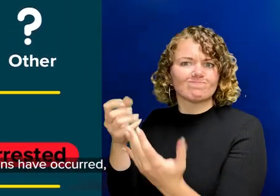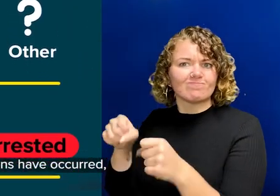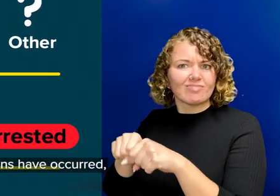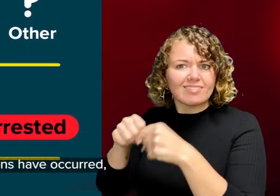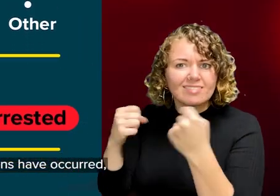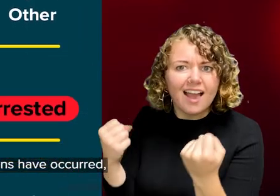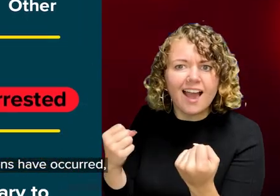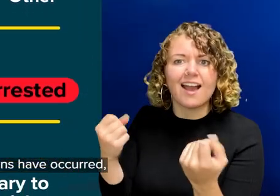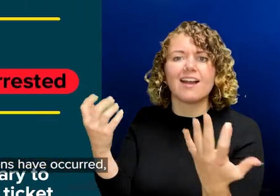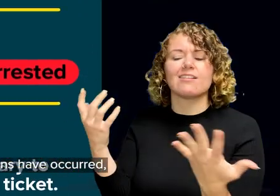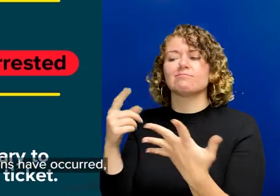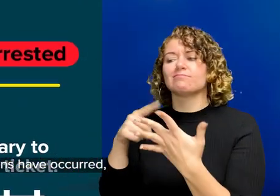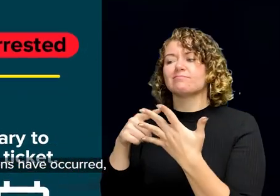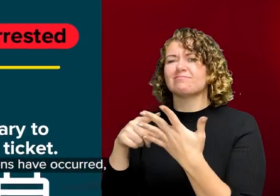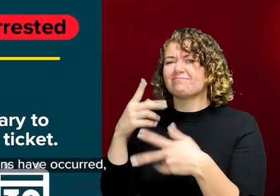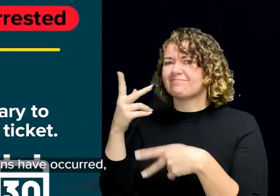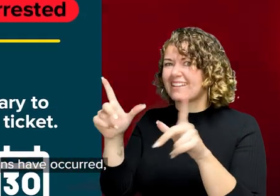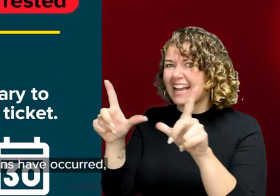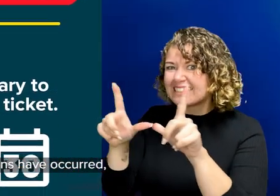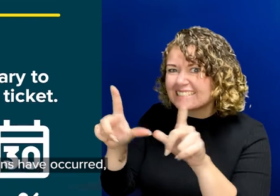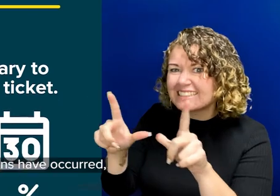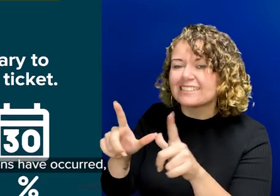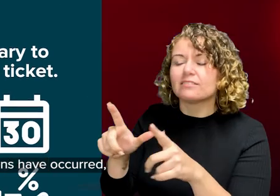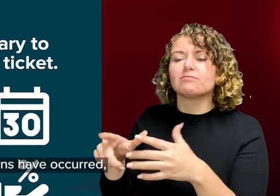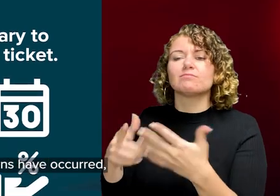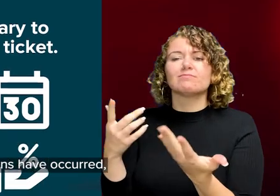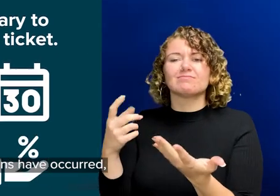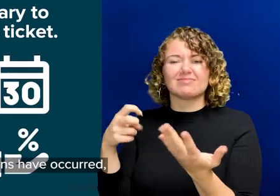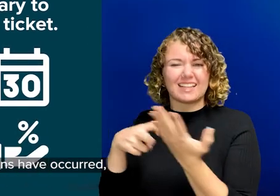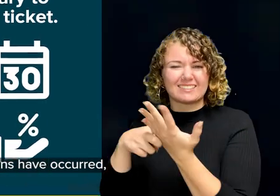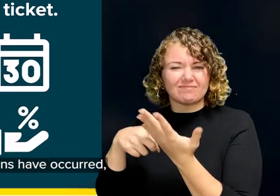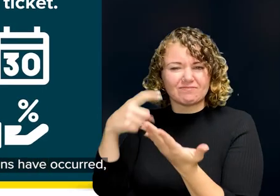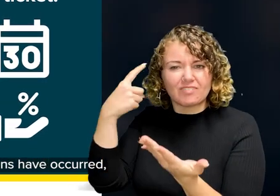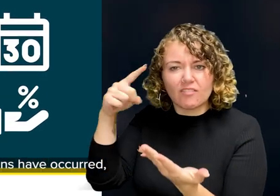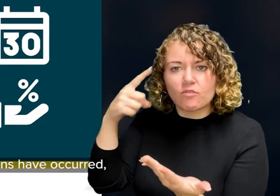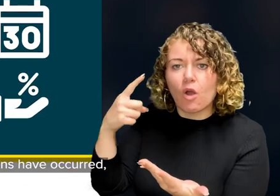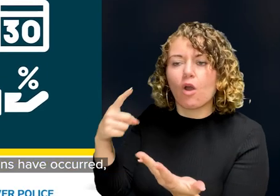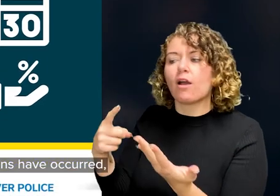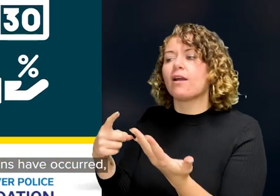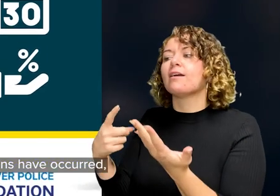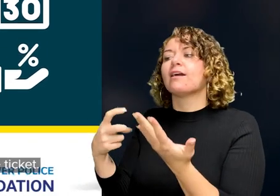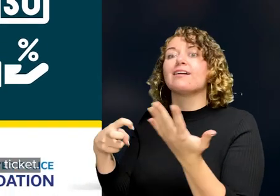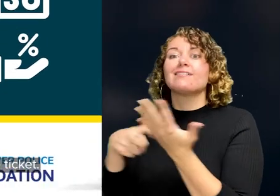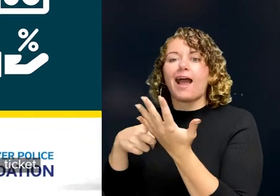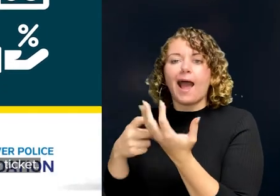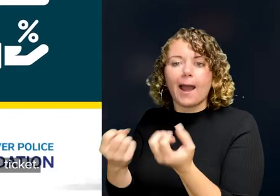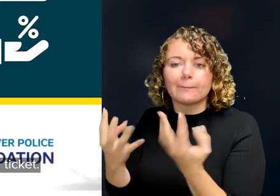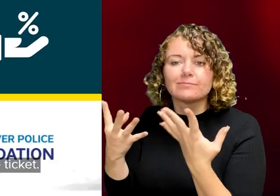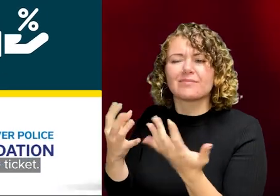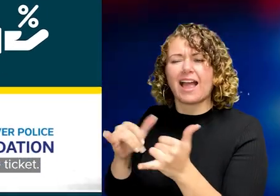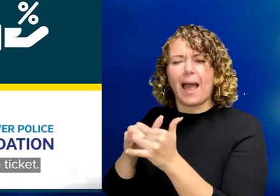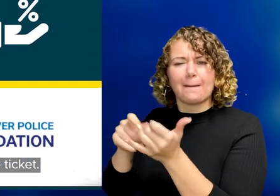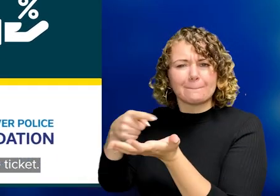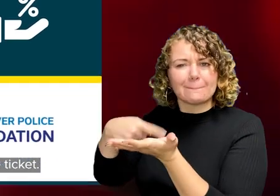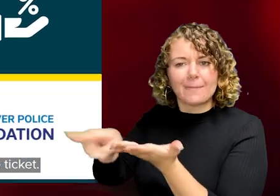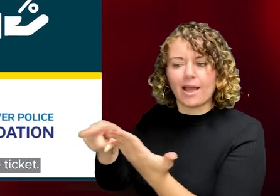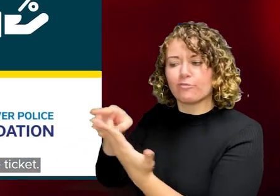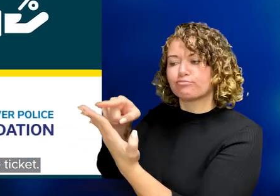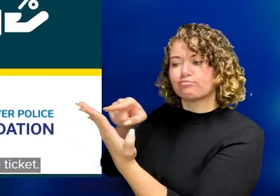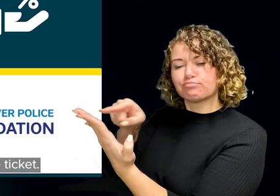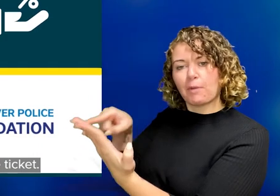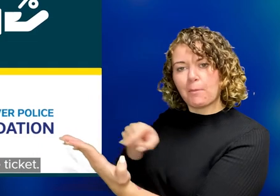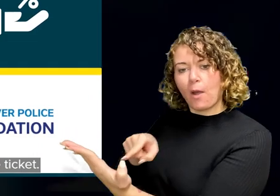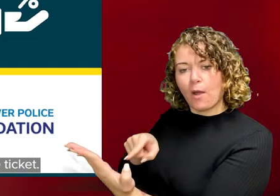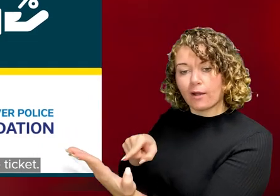as the need to see one driver's license and what types or types of violations have occurred, whether a ticket or tickets